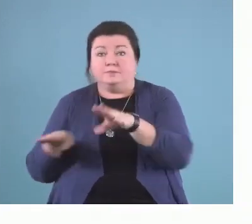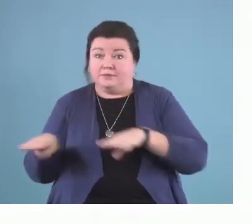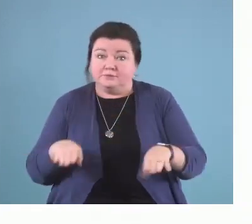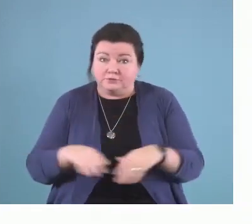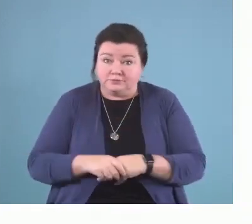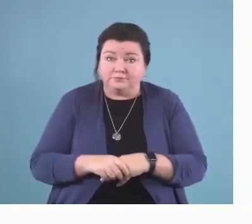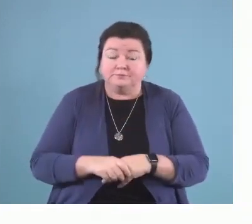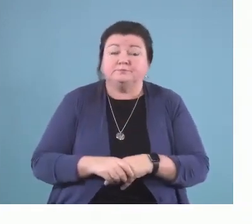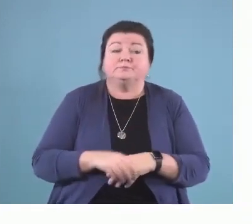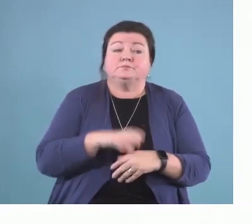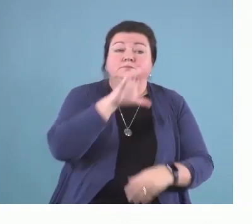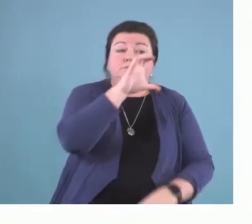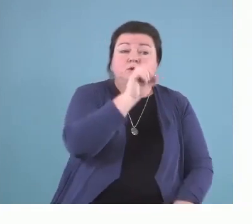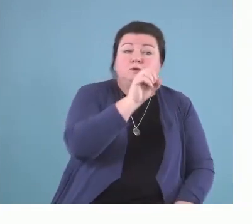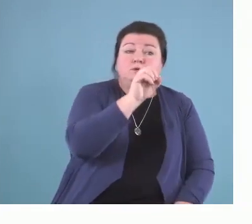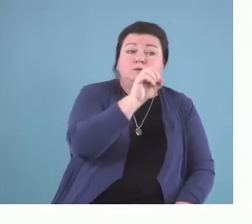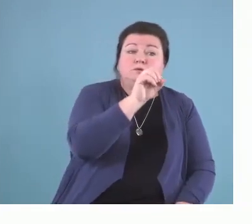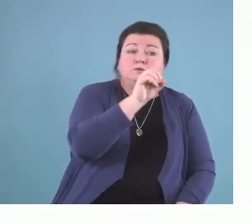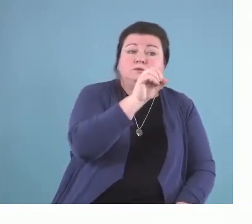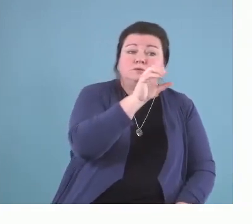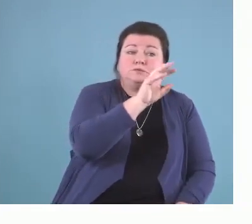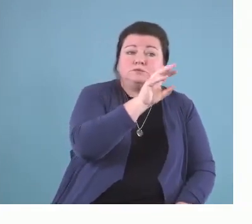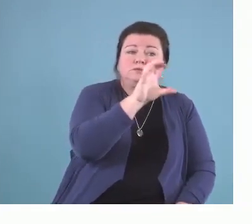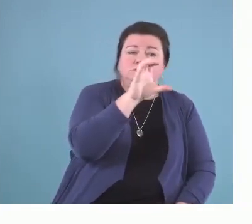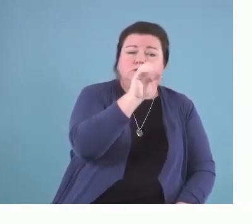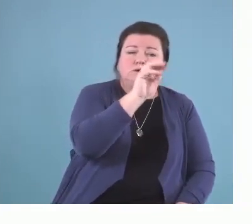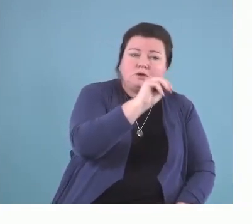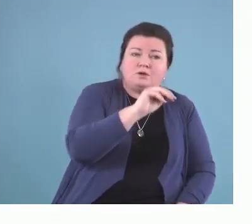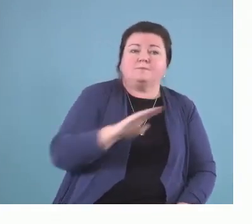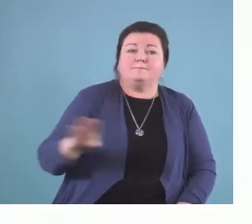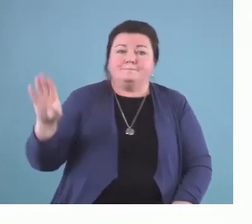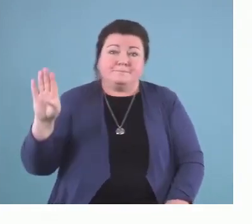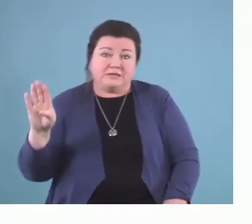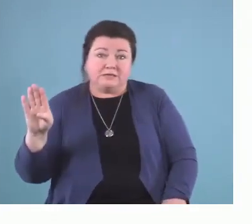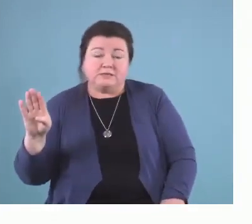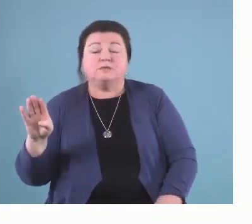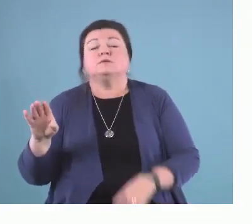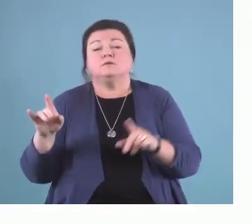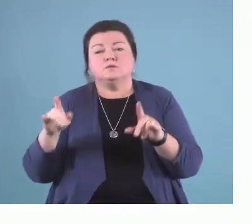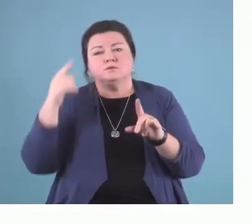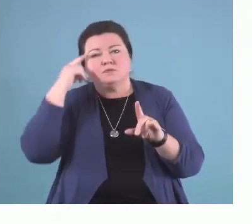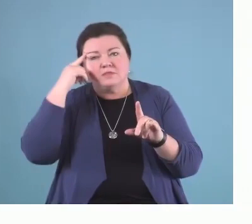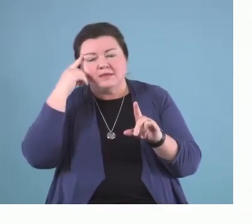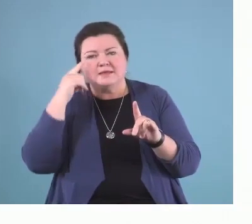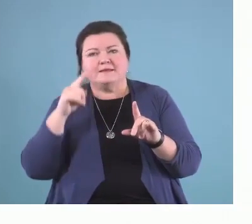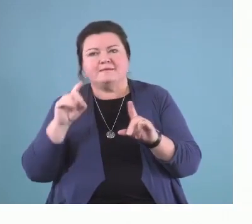that intrapersonal capability and motivation and environmental opportunity